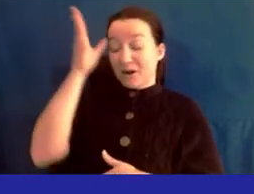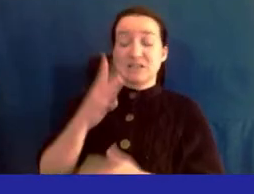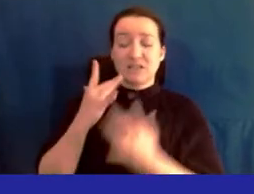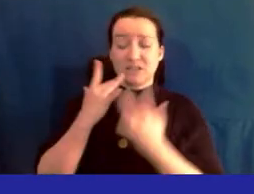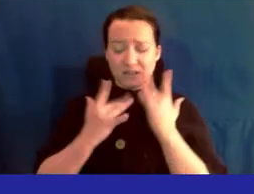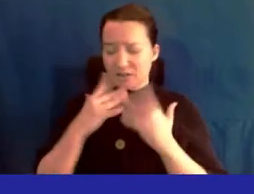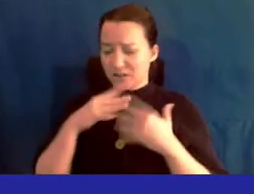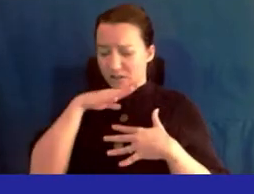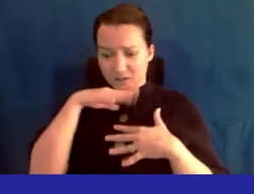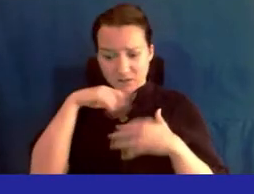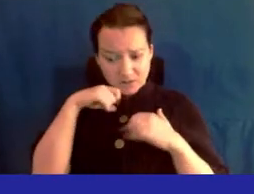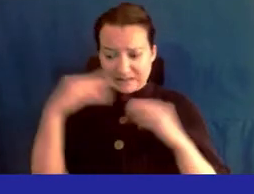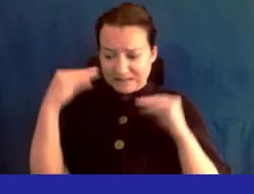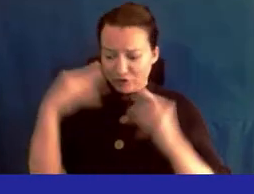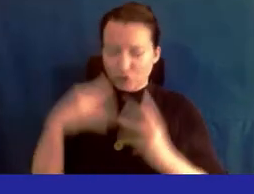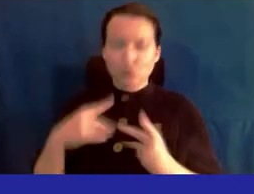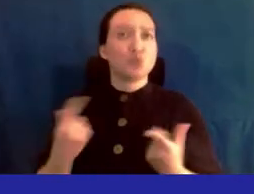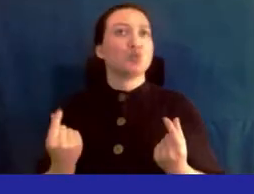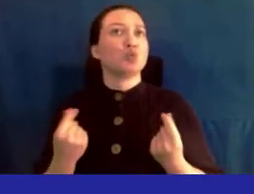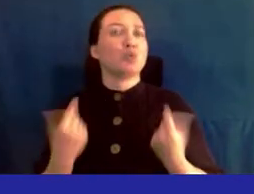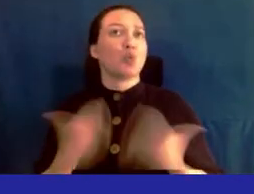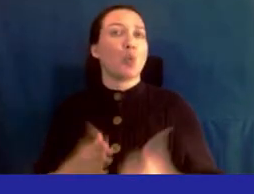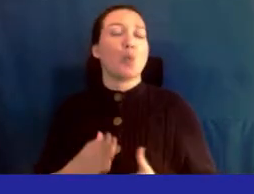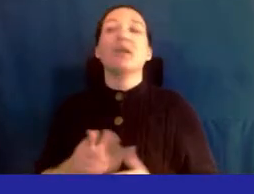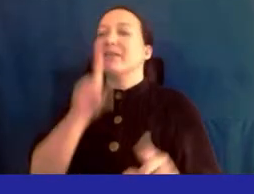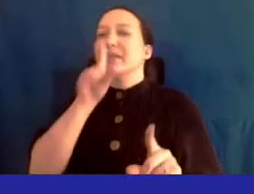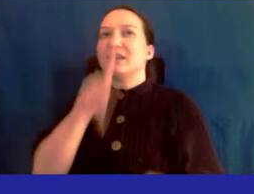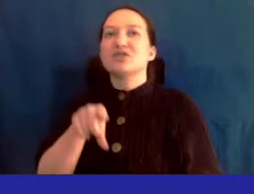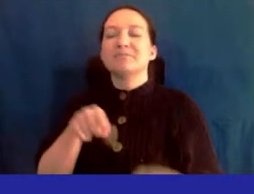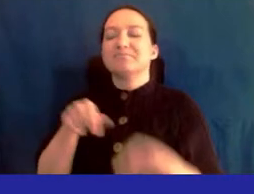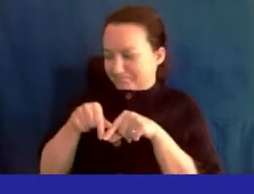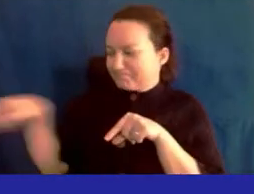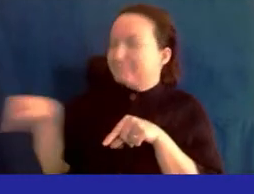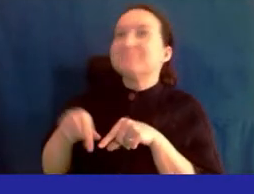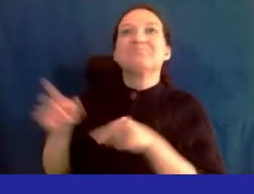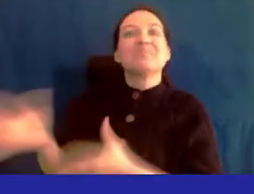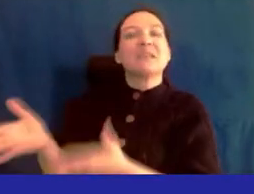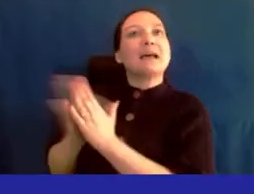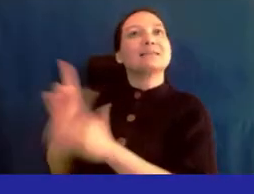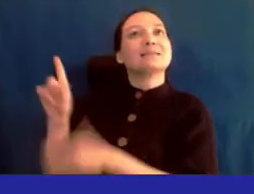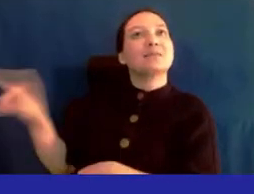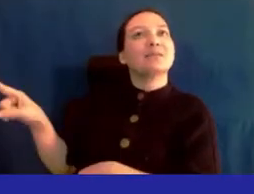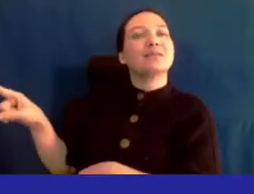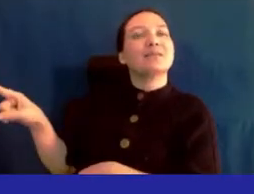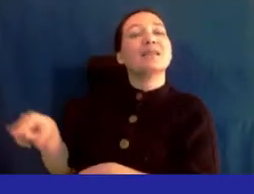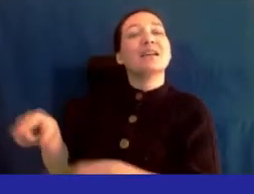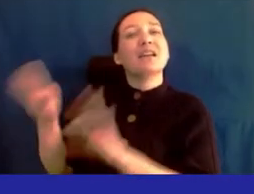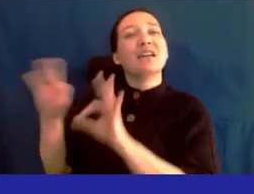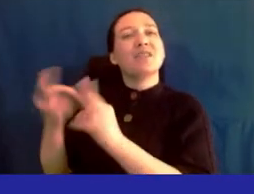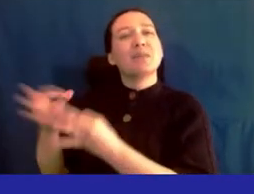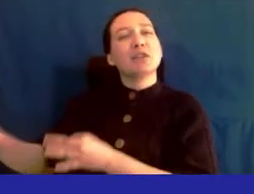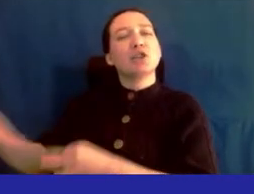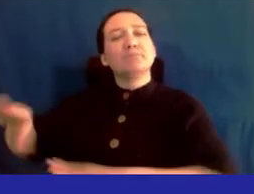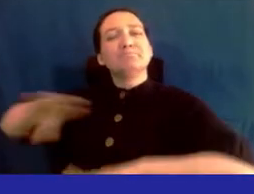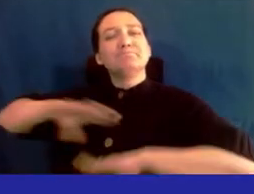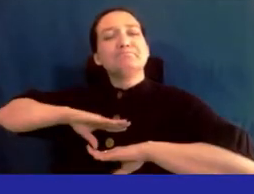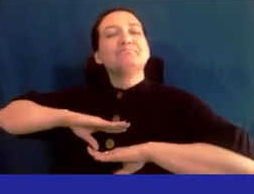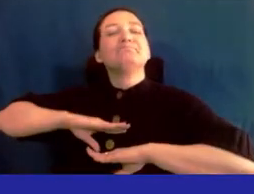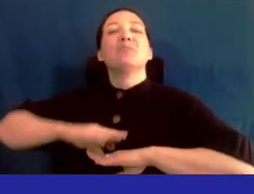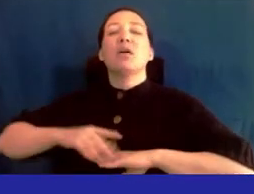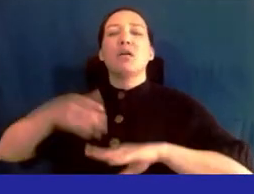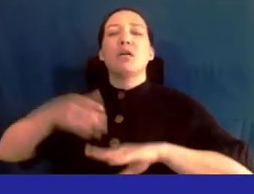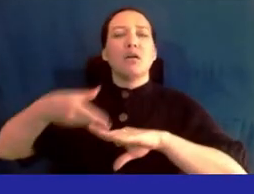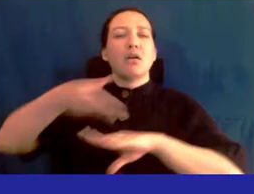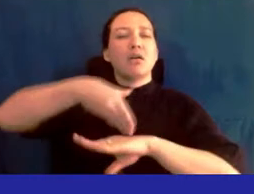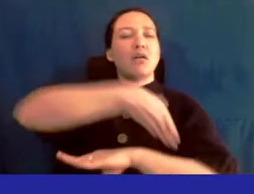wit's end and teachers aren't sure of what to do the answer is a few feet away when the needs of families are met root causes understood